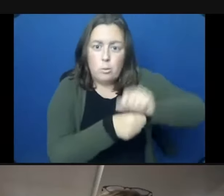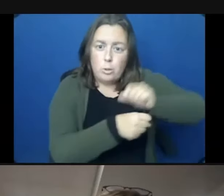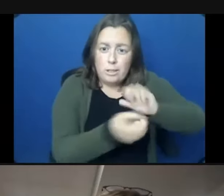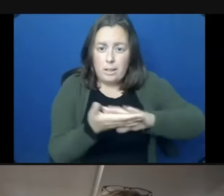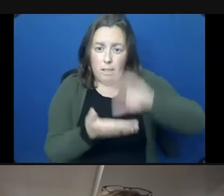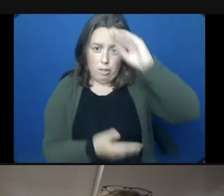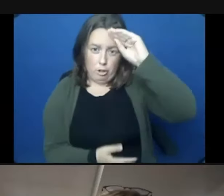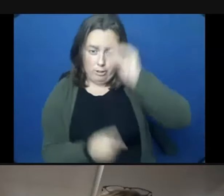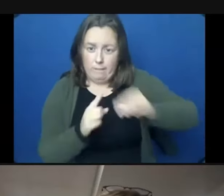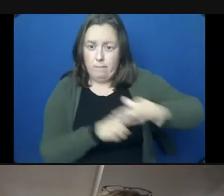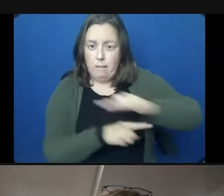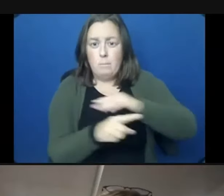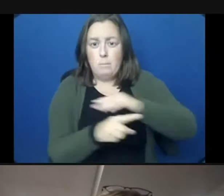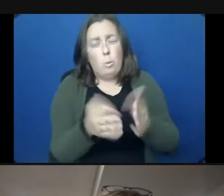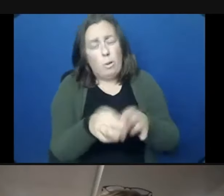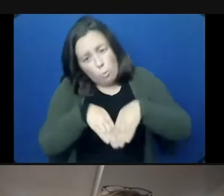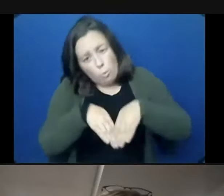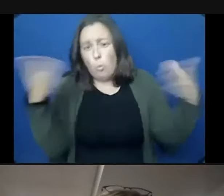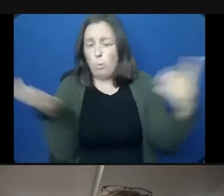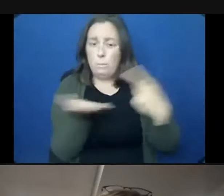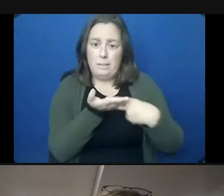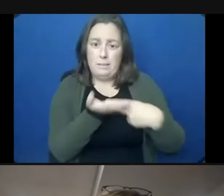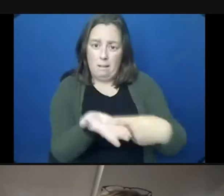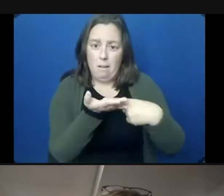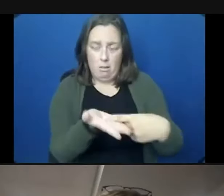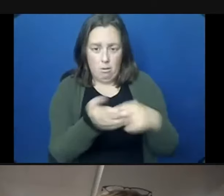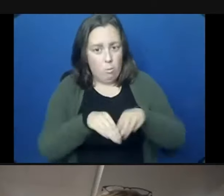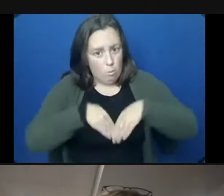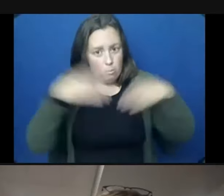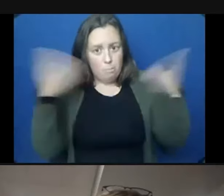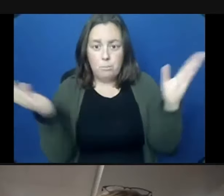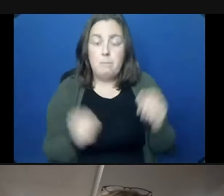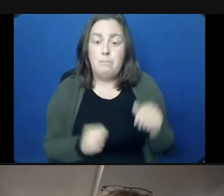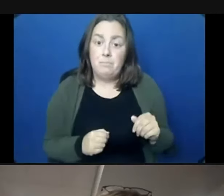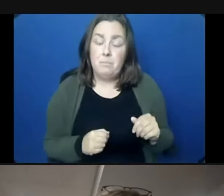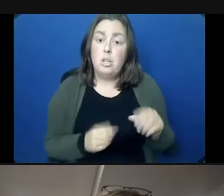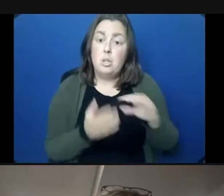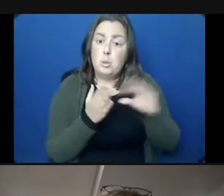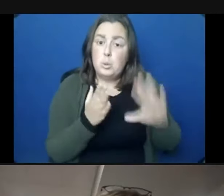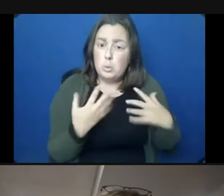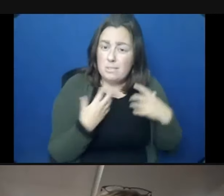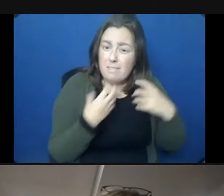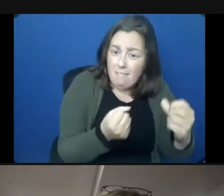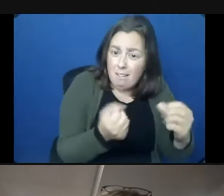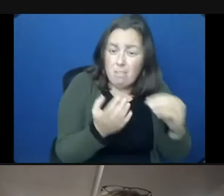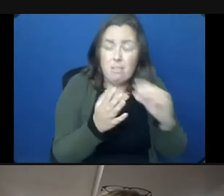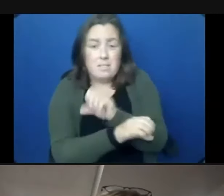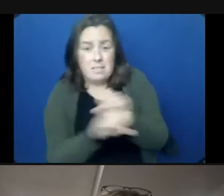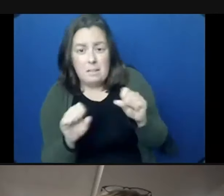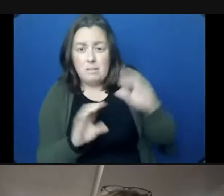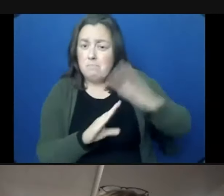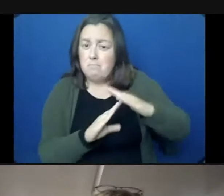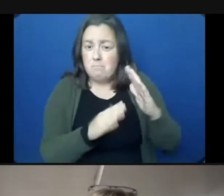we wanted to have an open, honest dialogue with you. The help and safety of our students and their families is a top priority of the NTA Association.